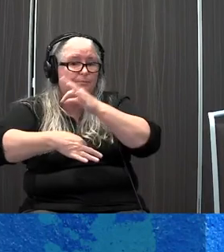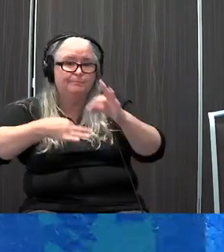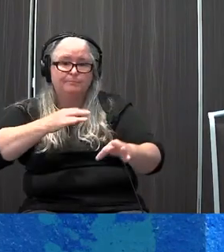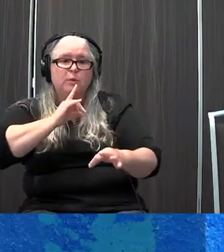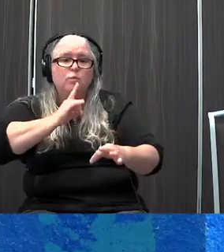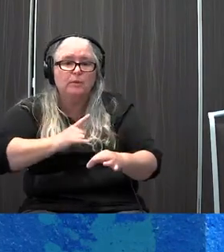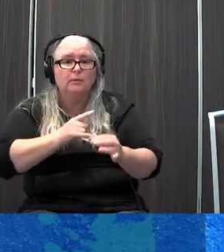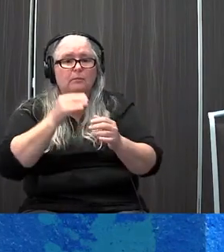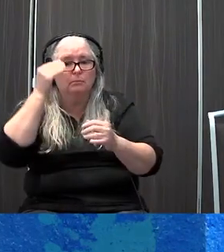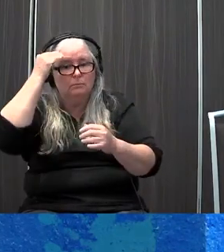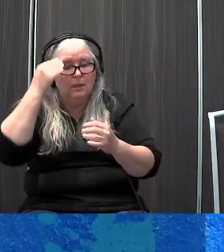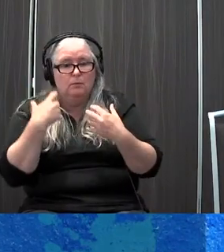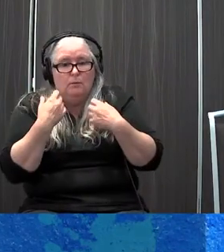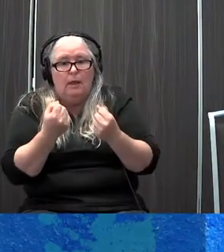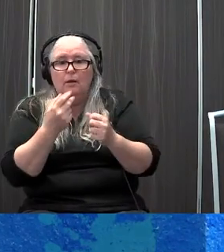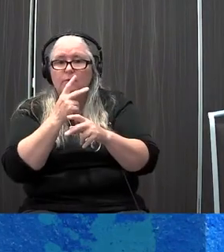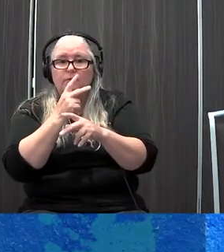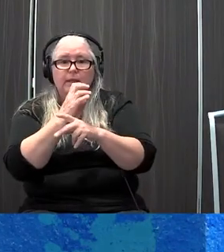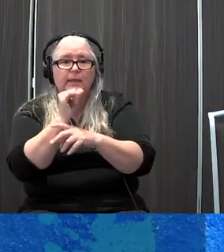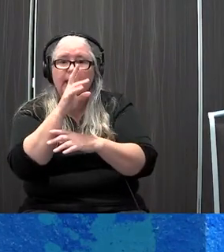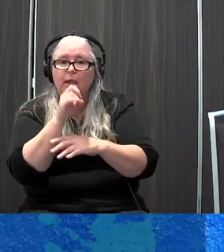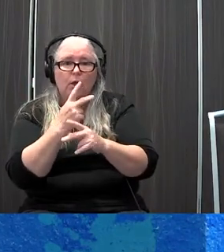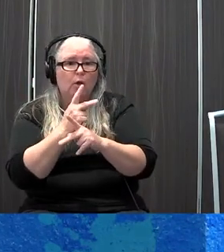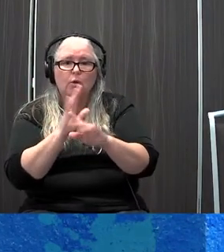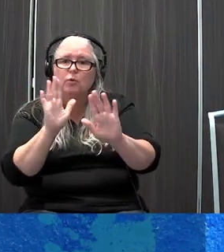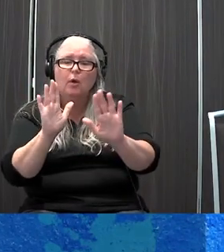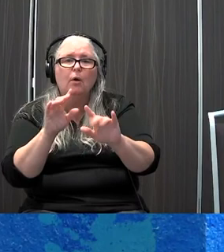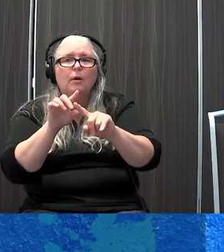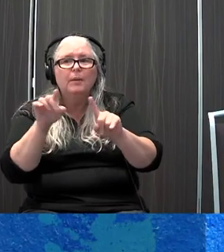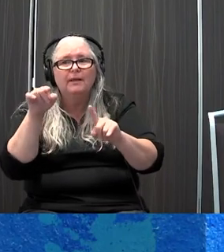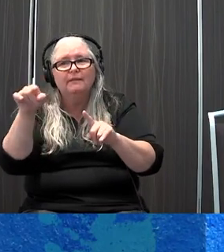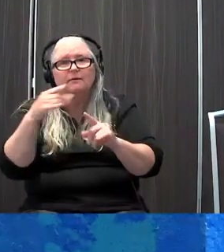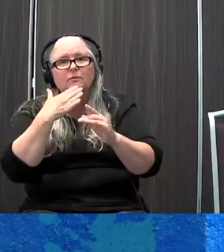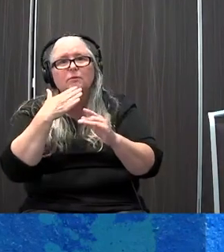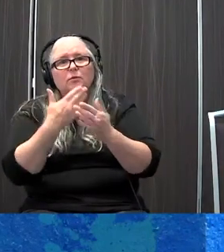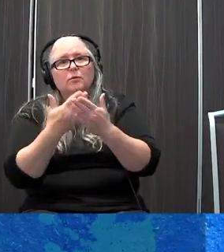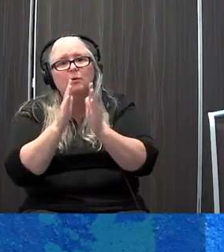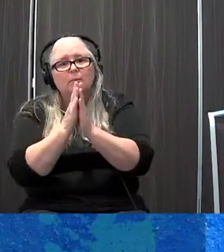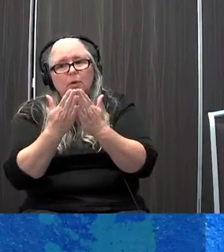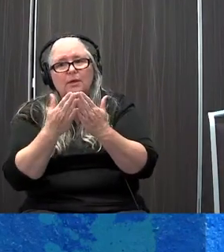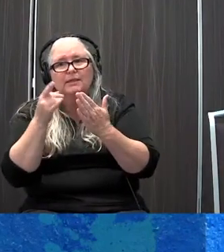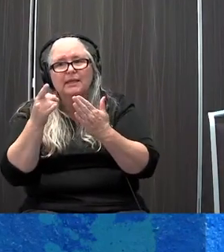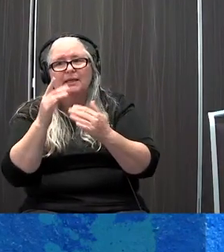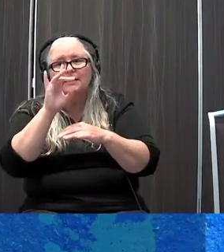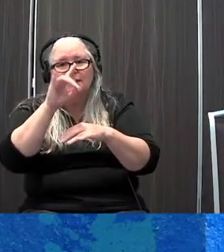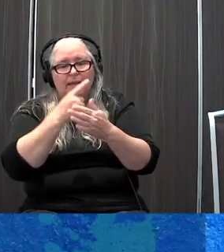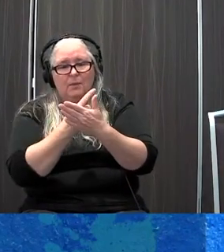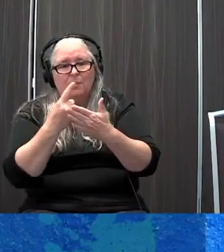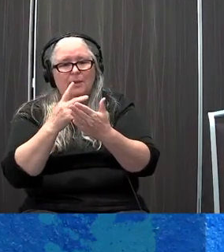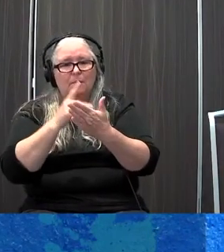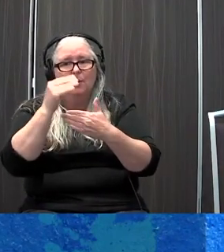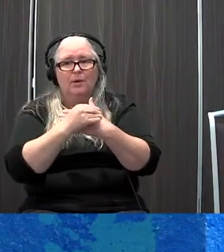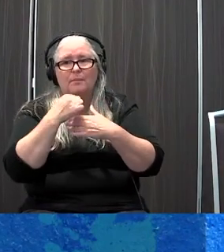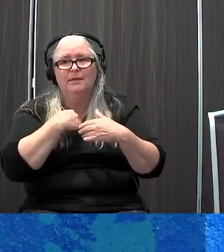need good mental health care. There's lots of people that do this work. But the Mindful Way Workbook is a really good eight-week program. And I just finished Jon